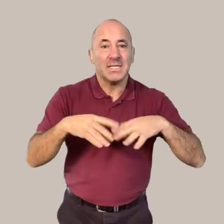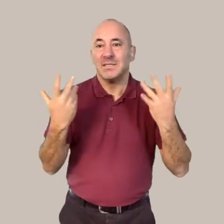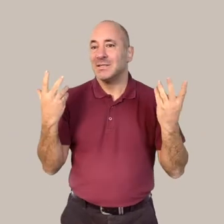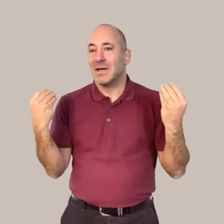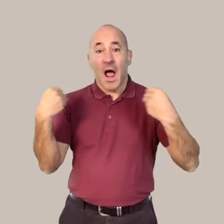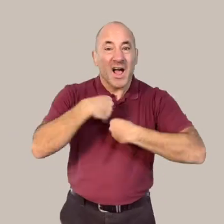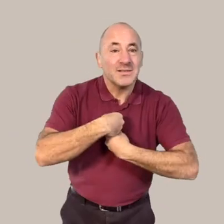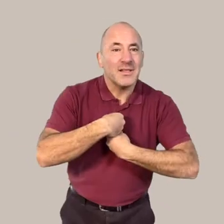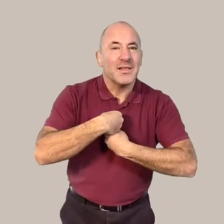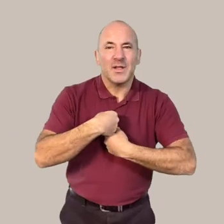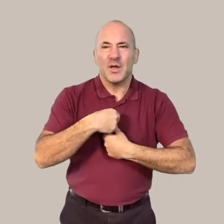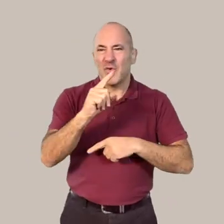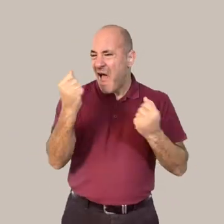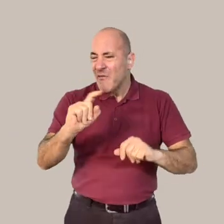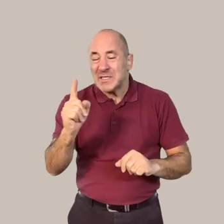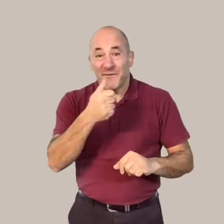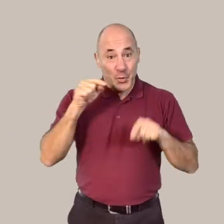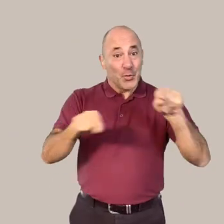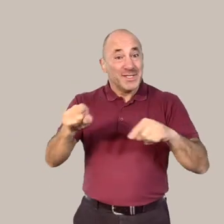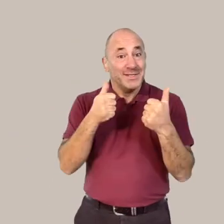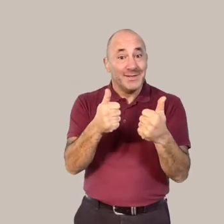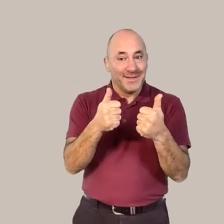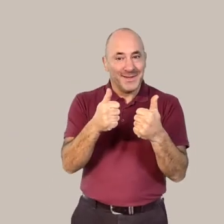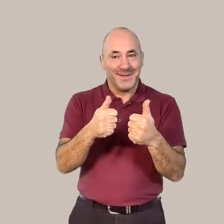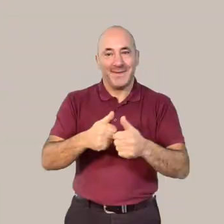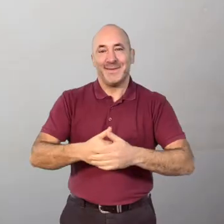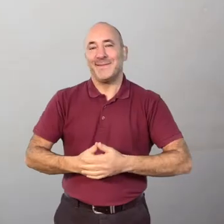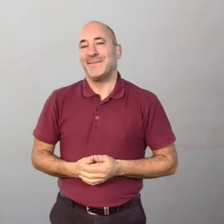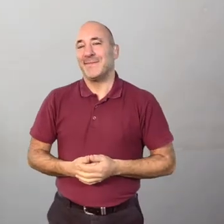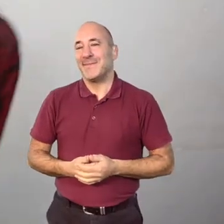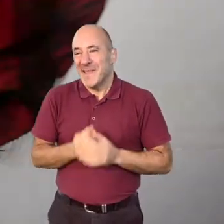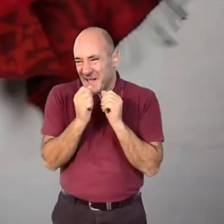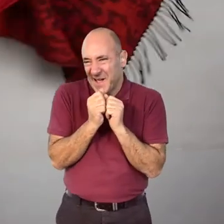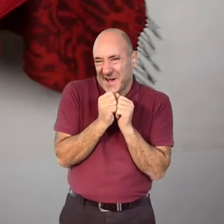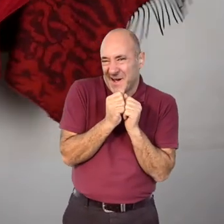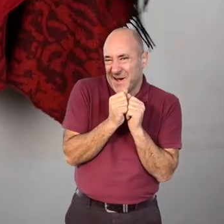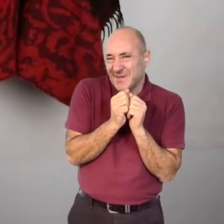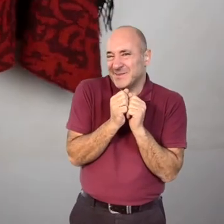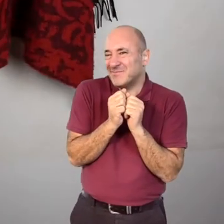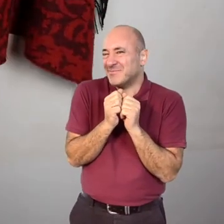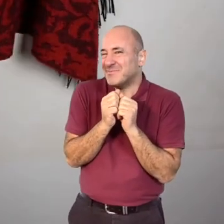so make sure you use what you have oh